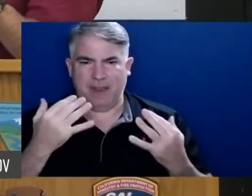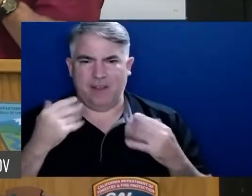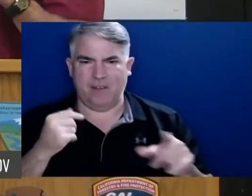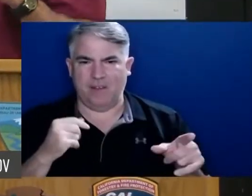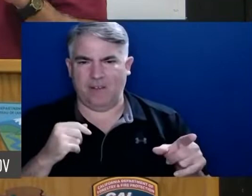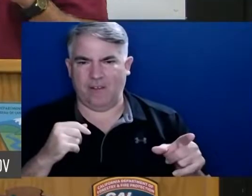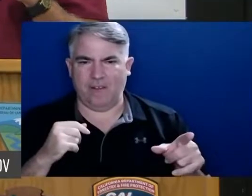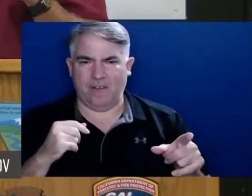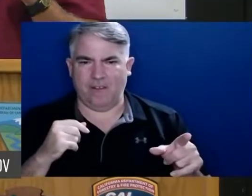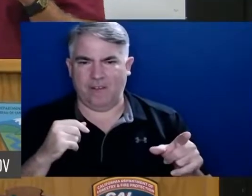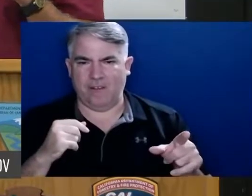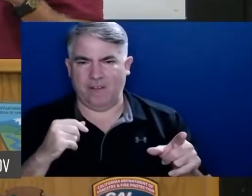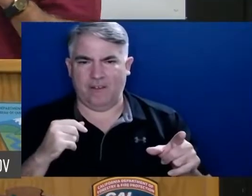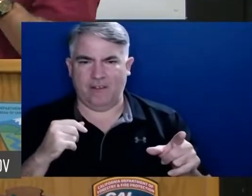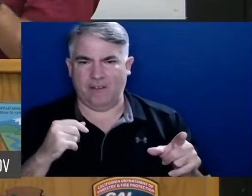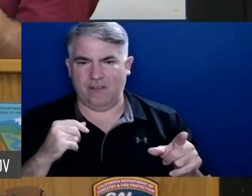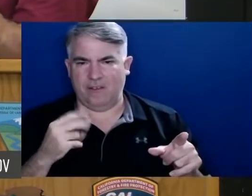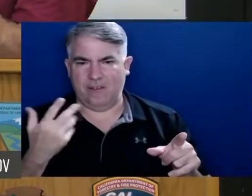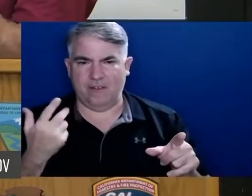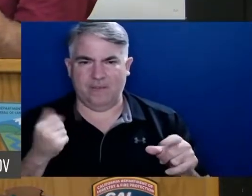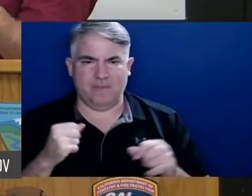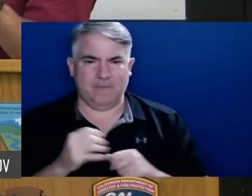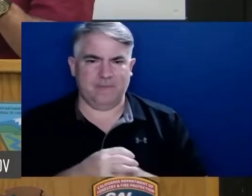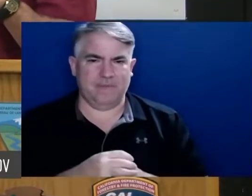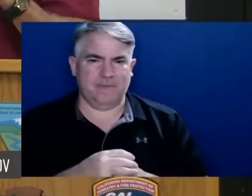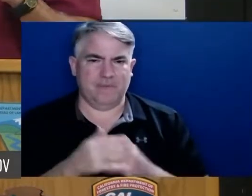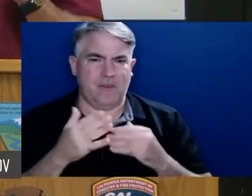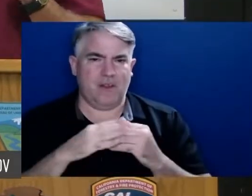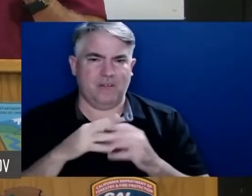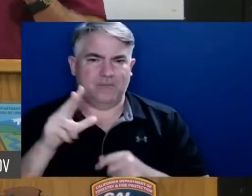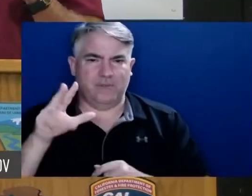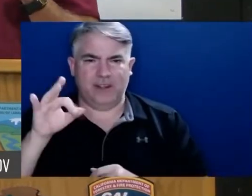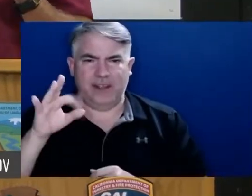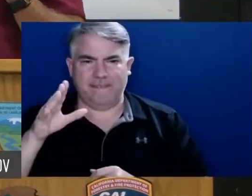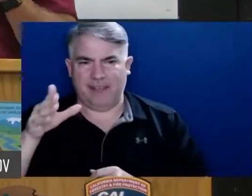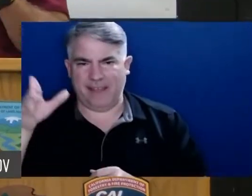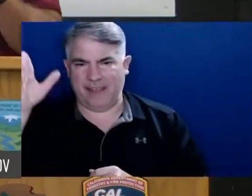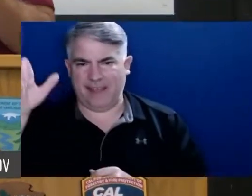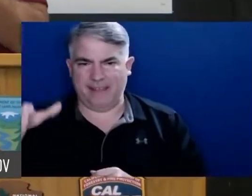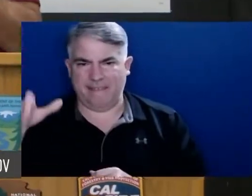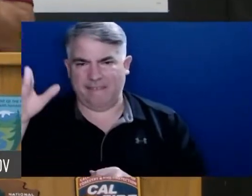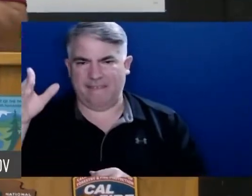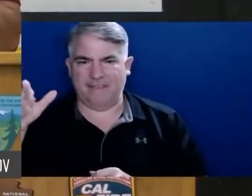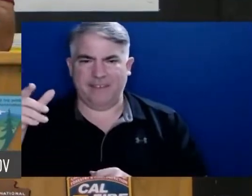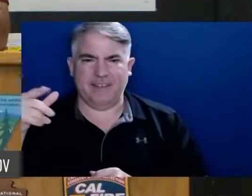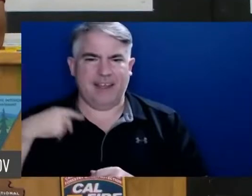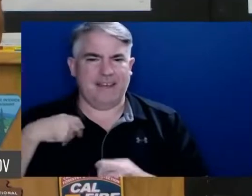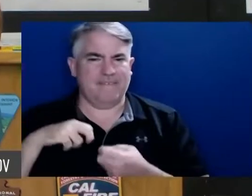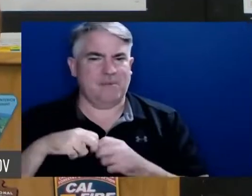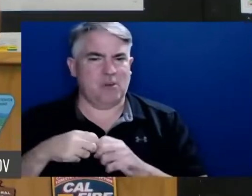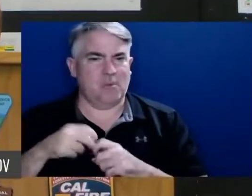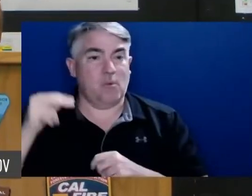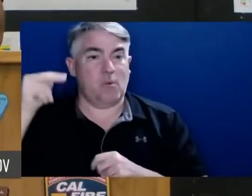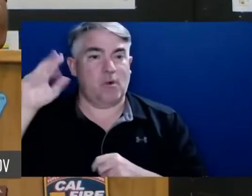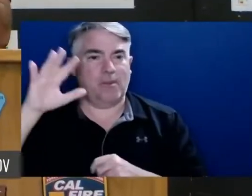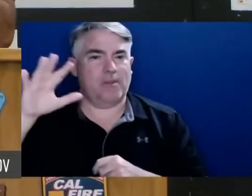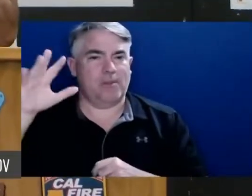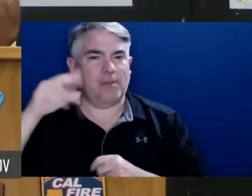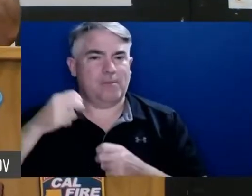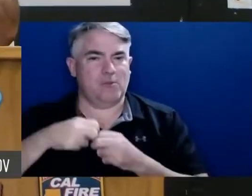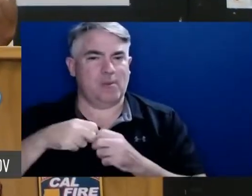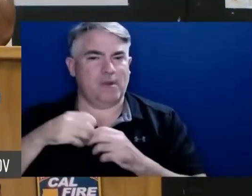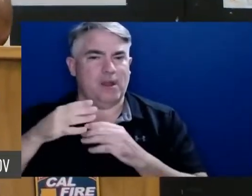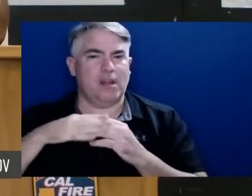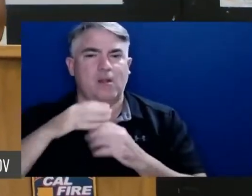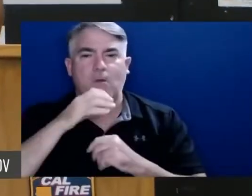down to 395 that they've been helping us on. They have their share of problems up north towards Old Station or north and west towards Old Station